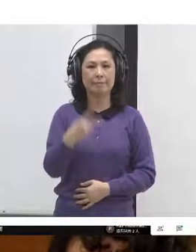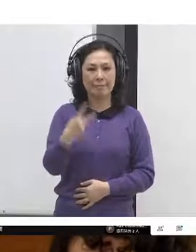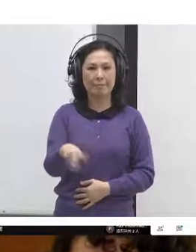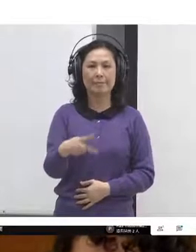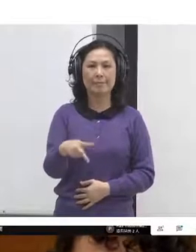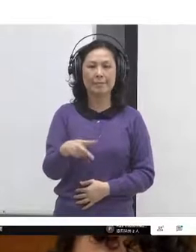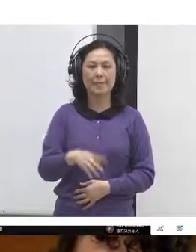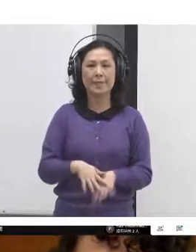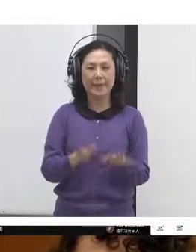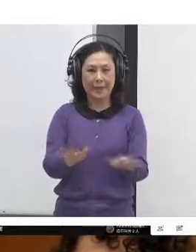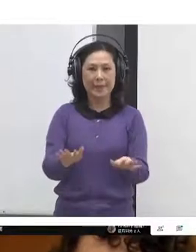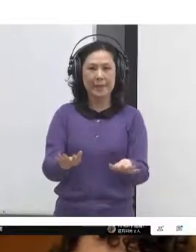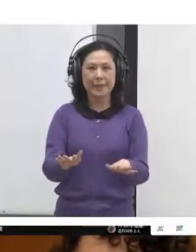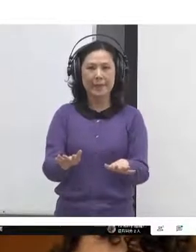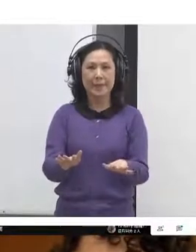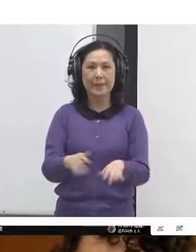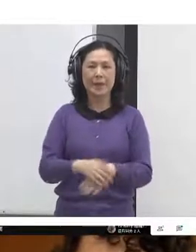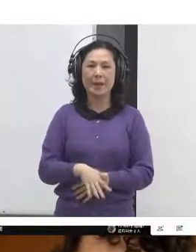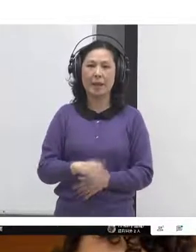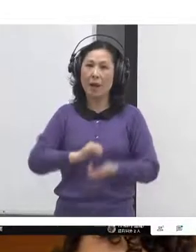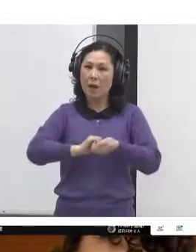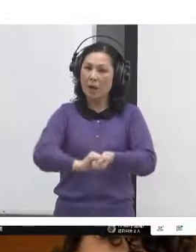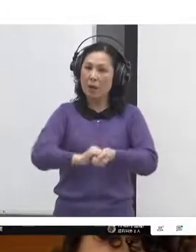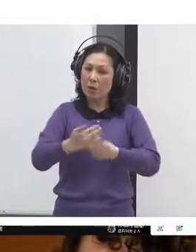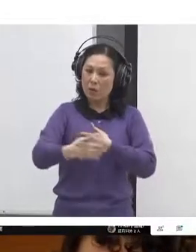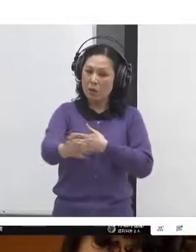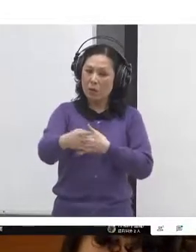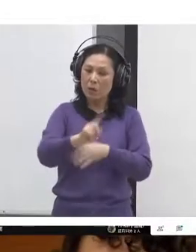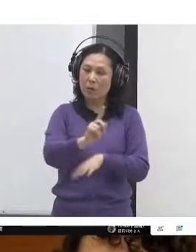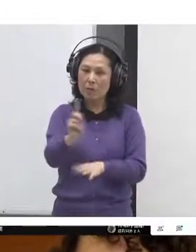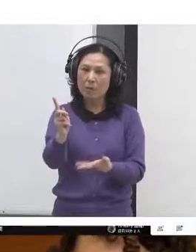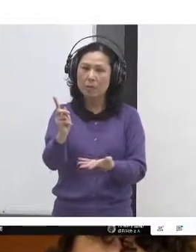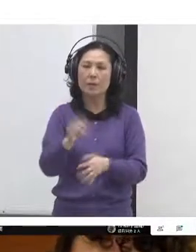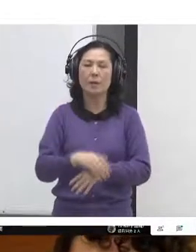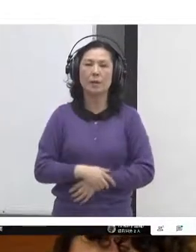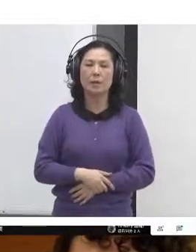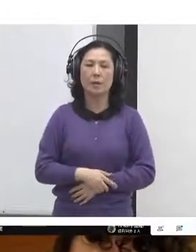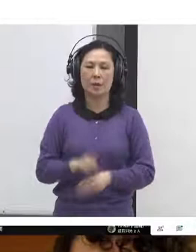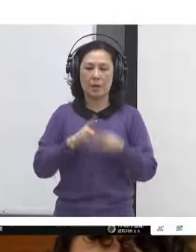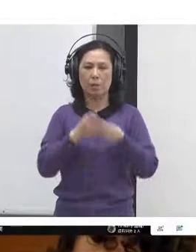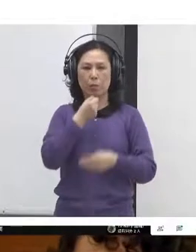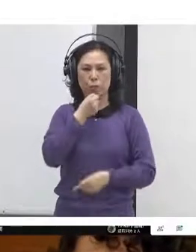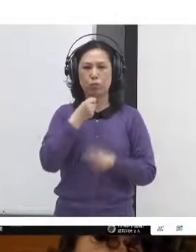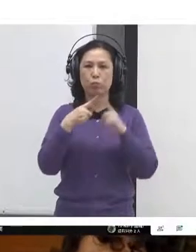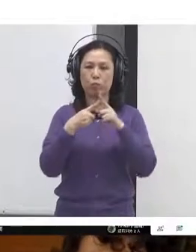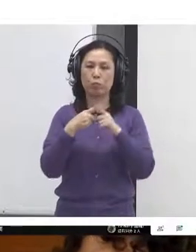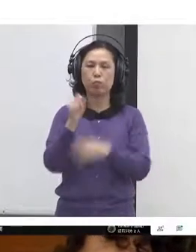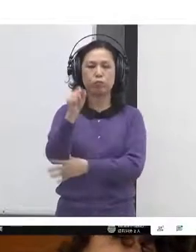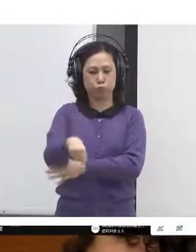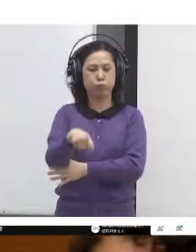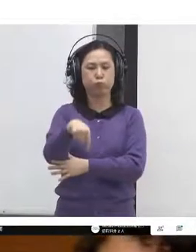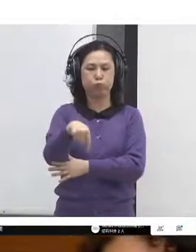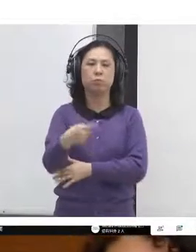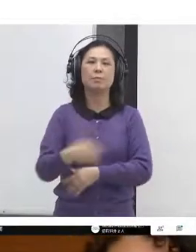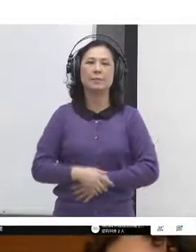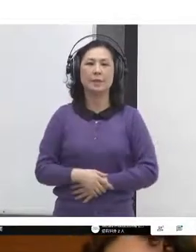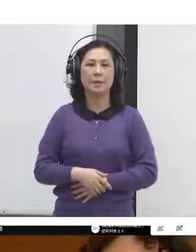making. So that is, becoming aware of what's your personal preference,